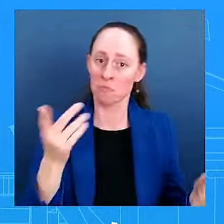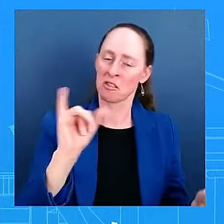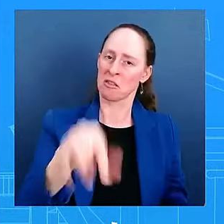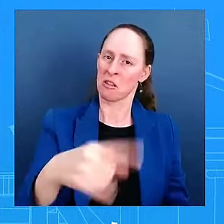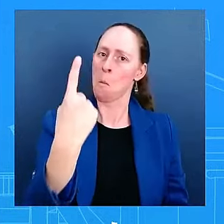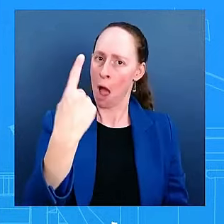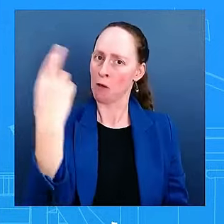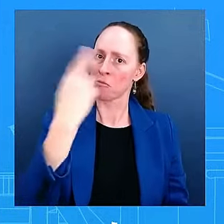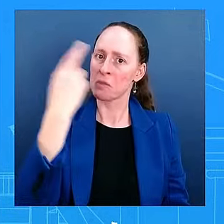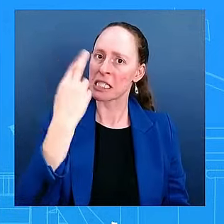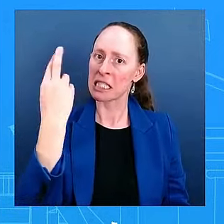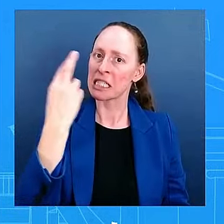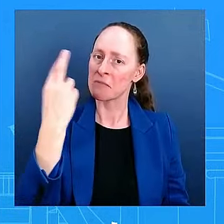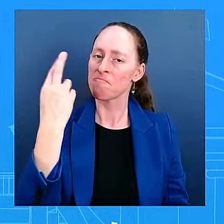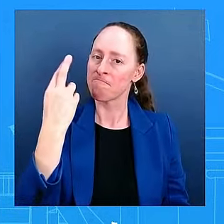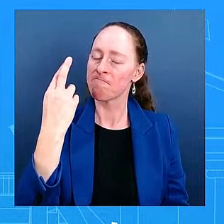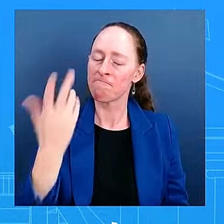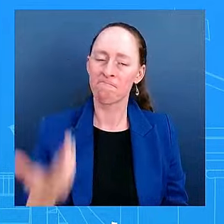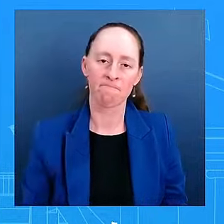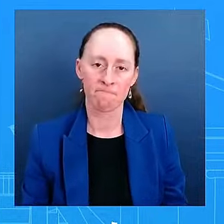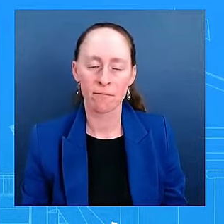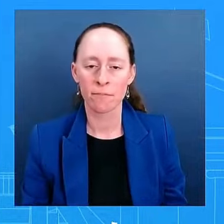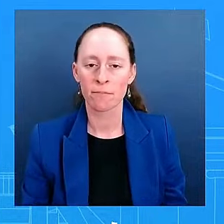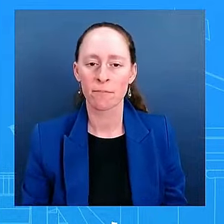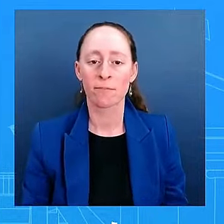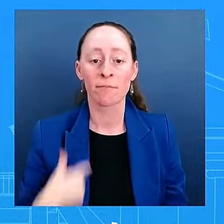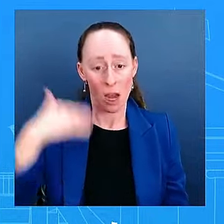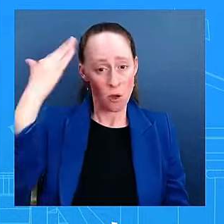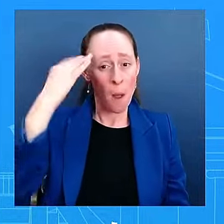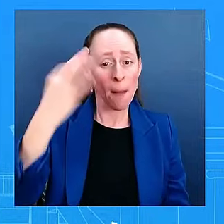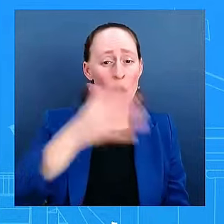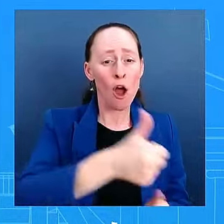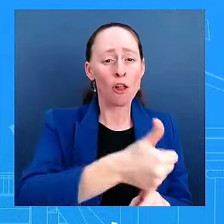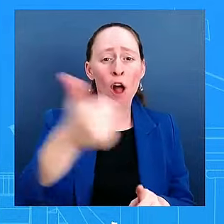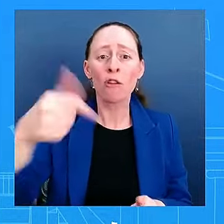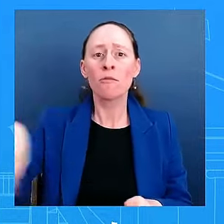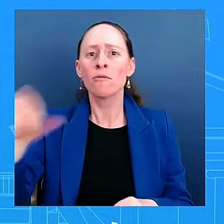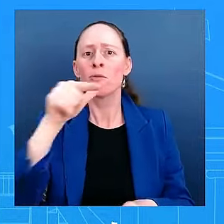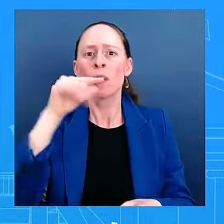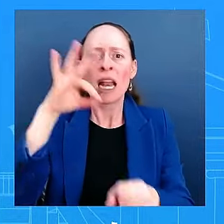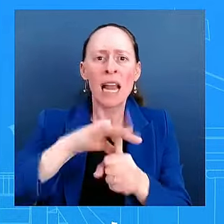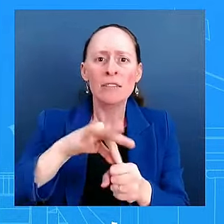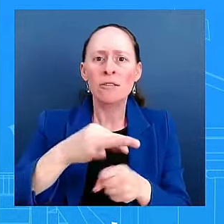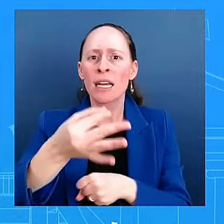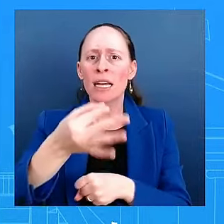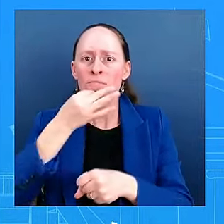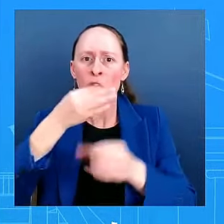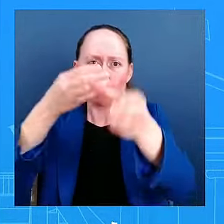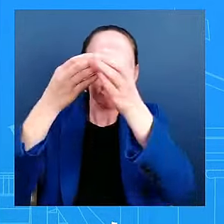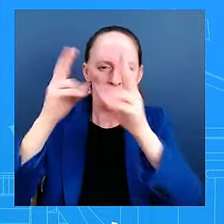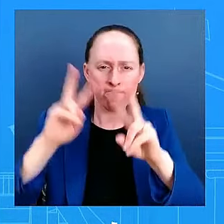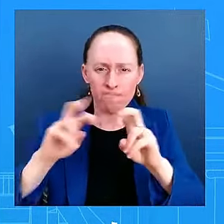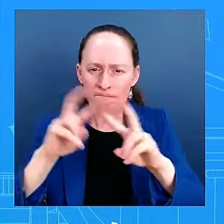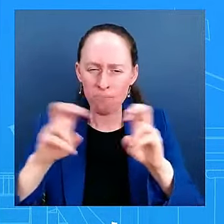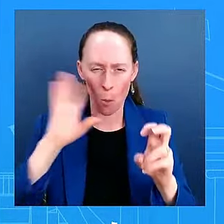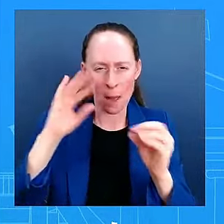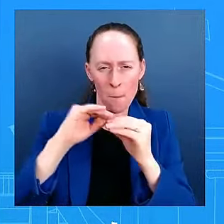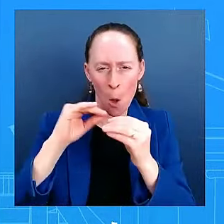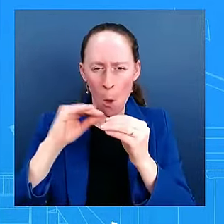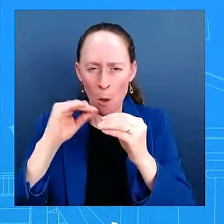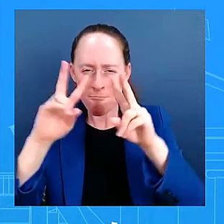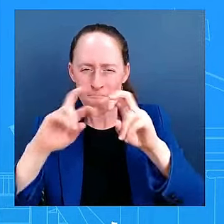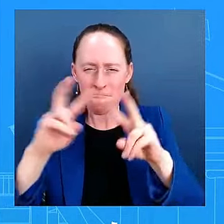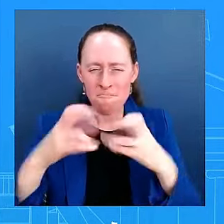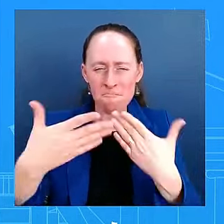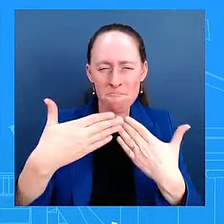election experts in the next days, weeks, months who are going to, again, looking under the hood, kick the tires, trying